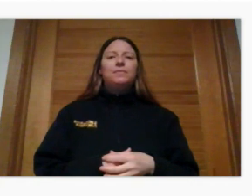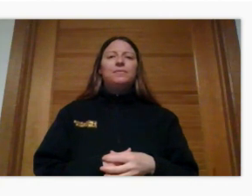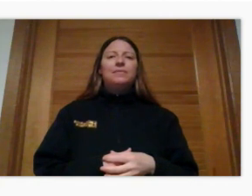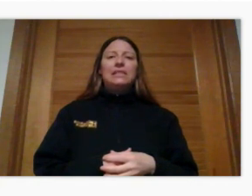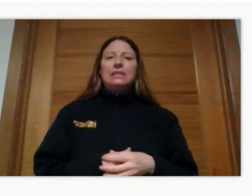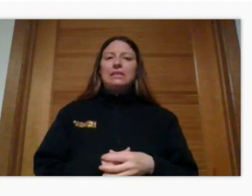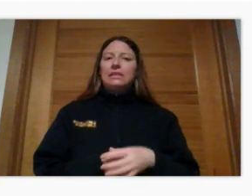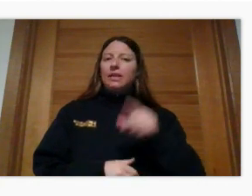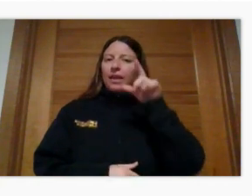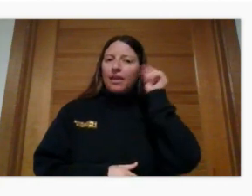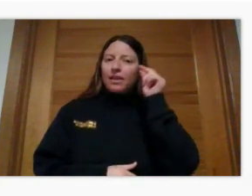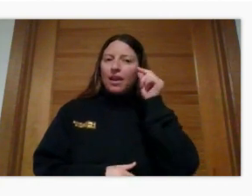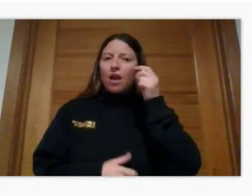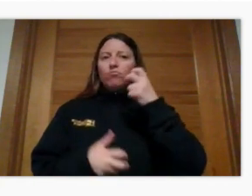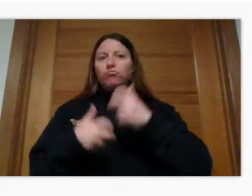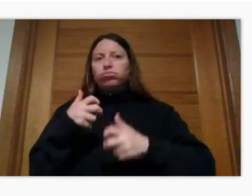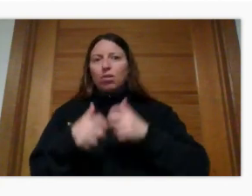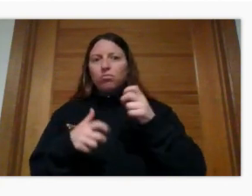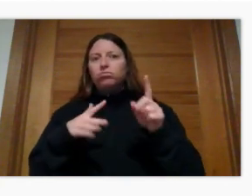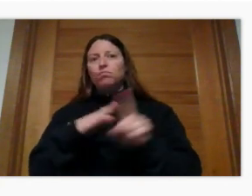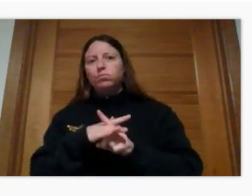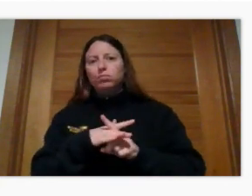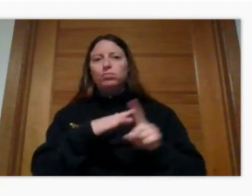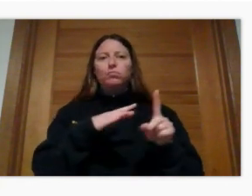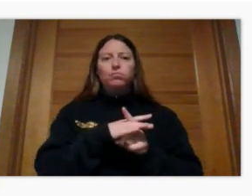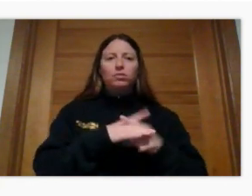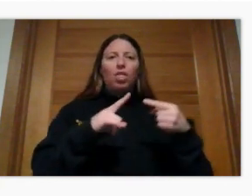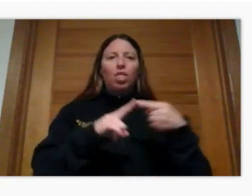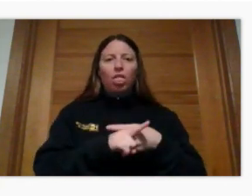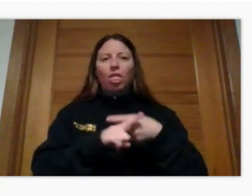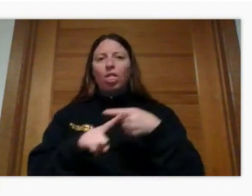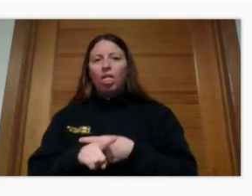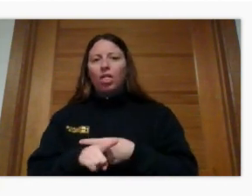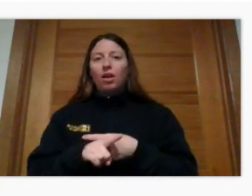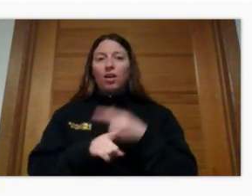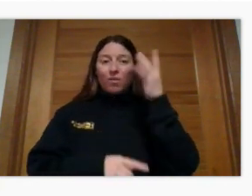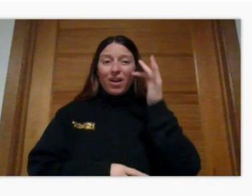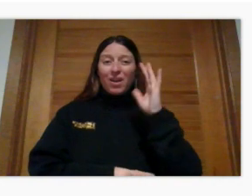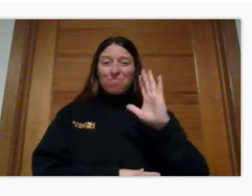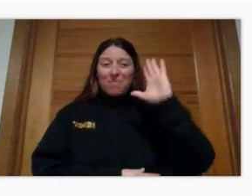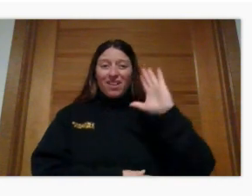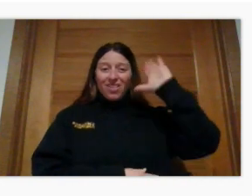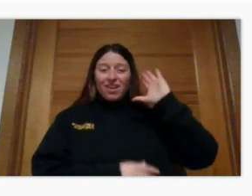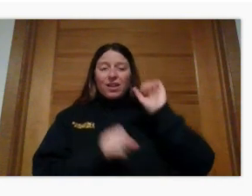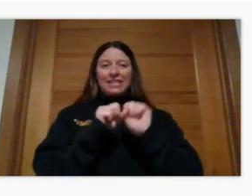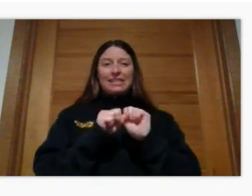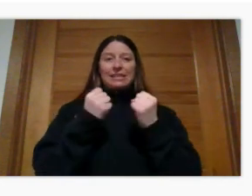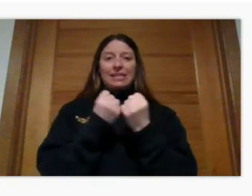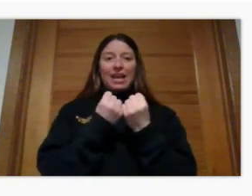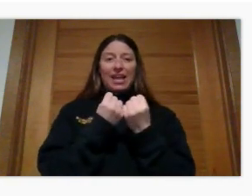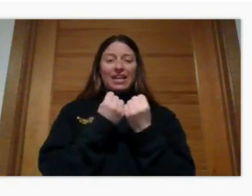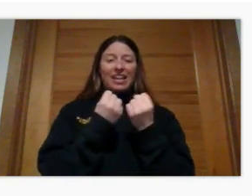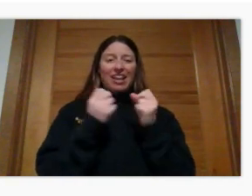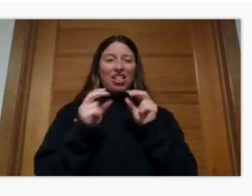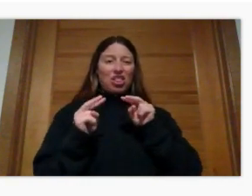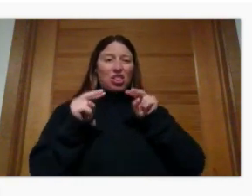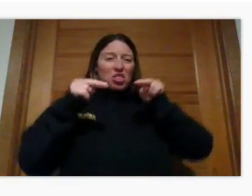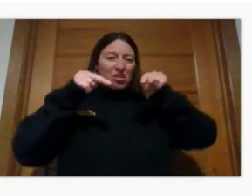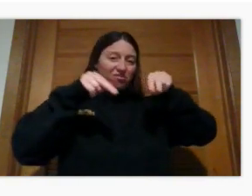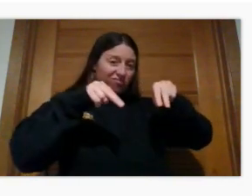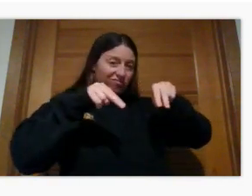Unfortunately, Gallaudet was running into problems. Back then, deaf people were into the weird.